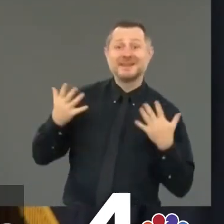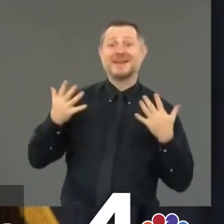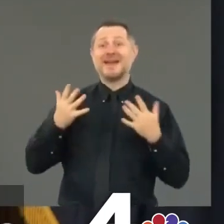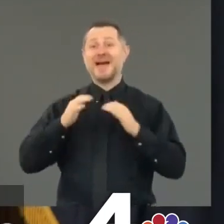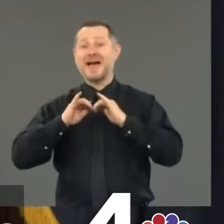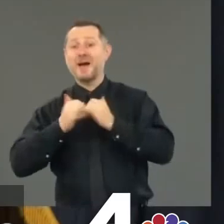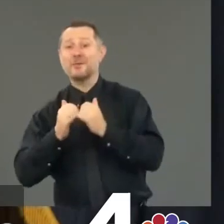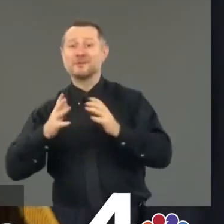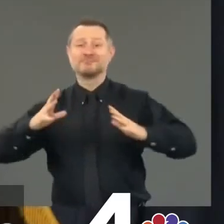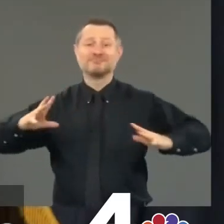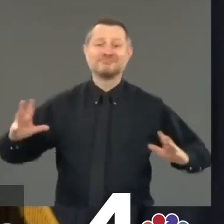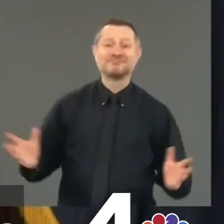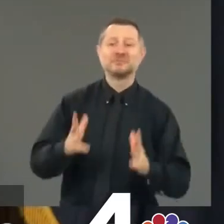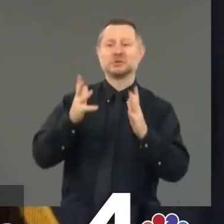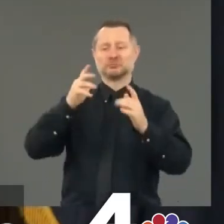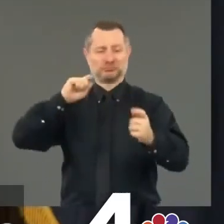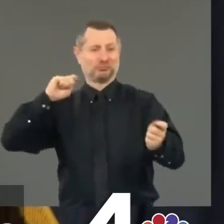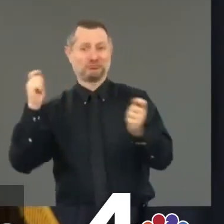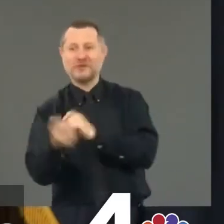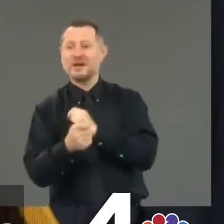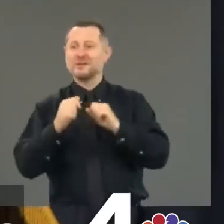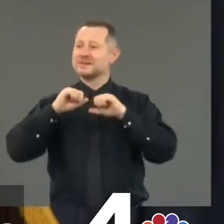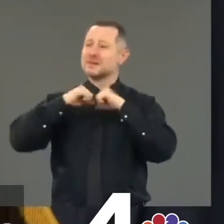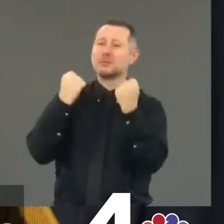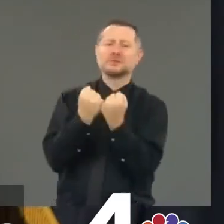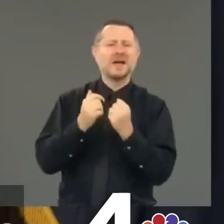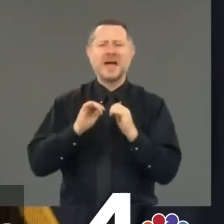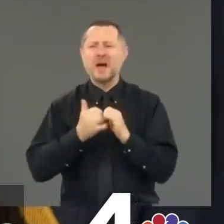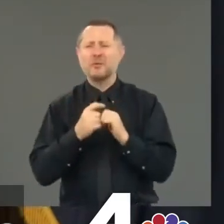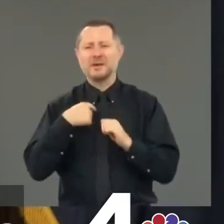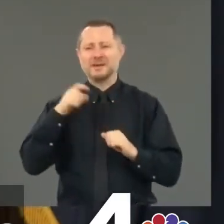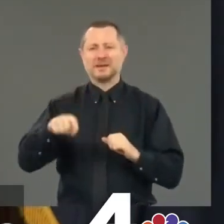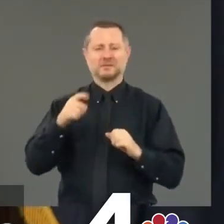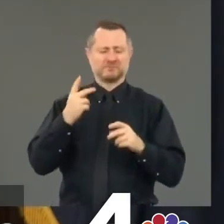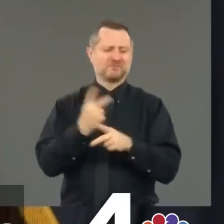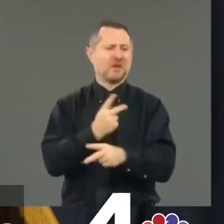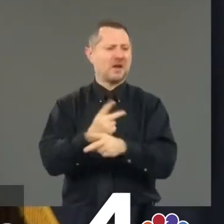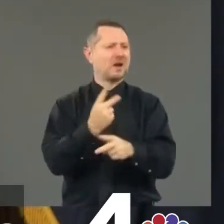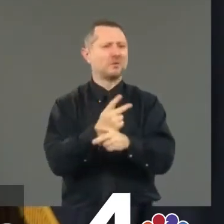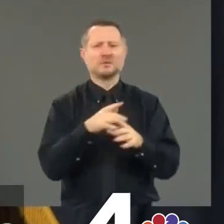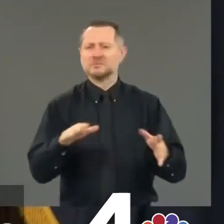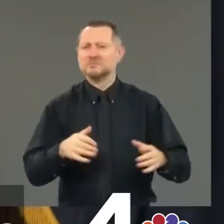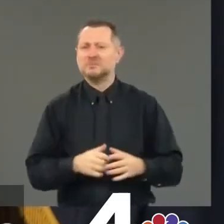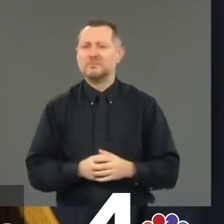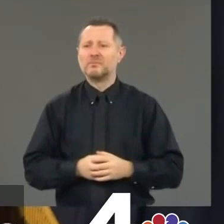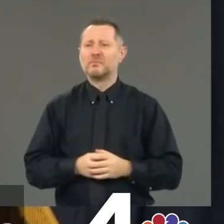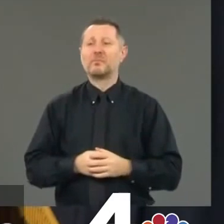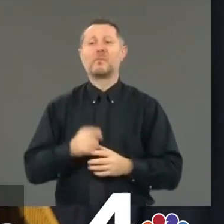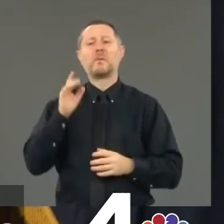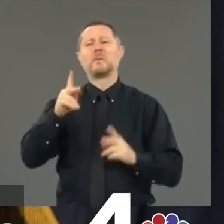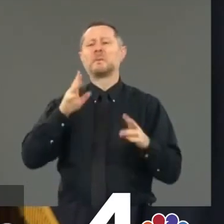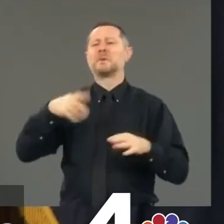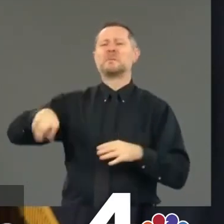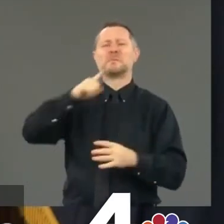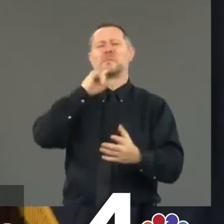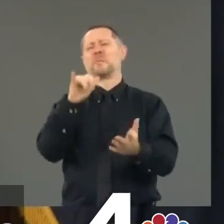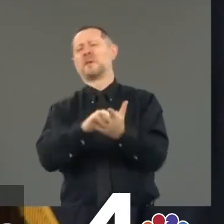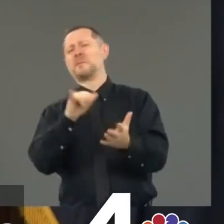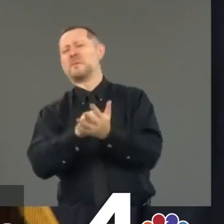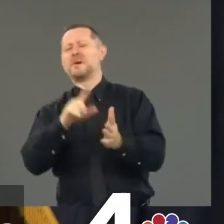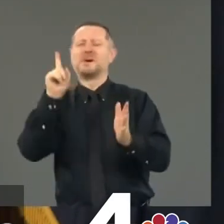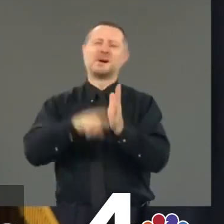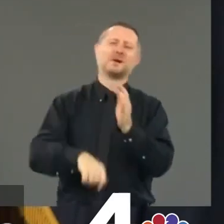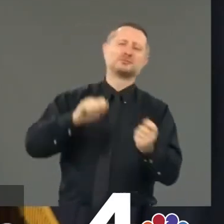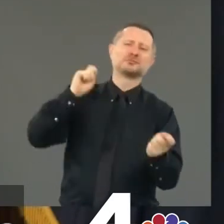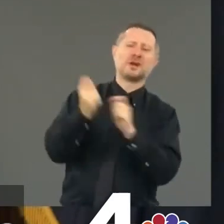reform society and make things better? And don't tell me that we can't change because